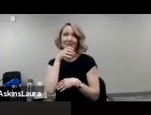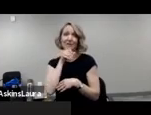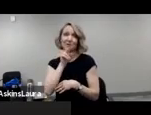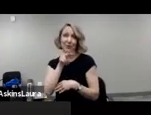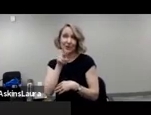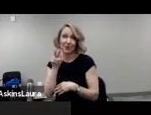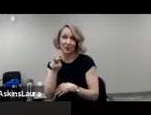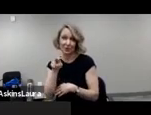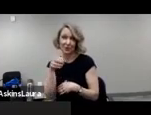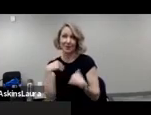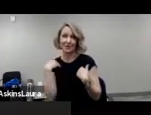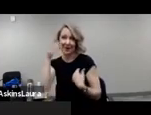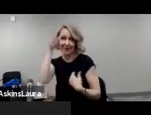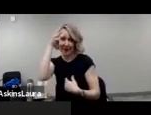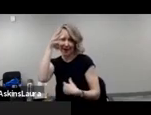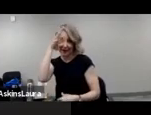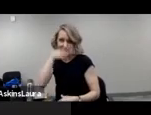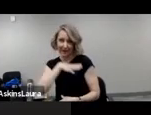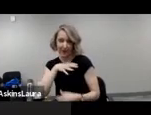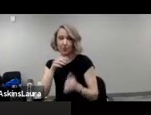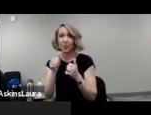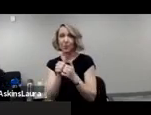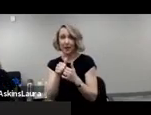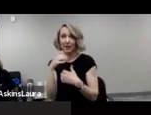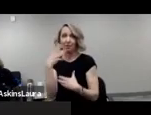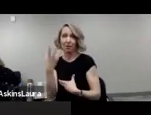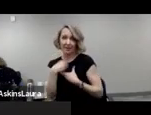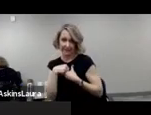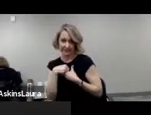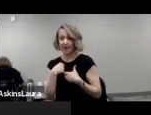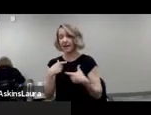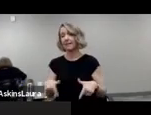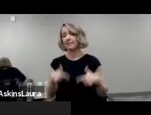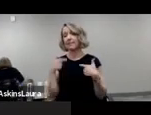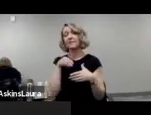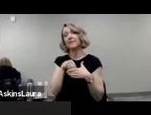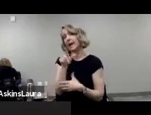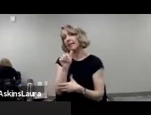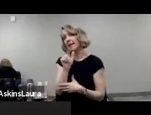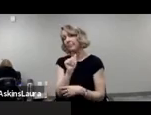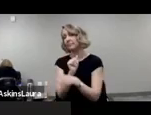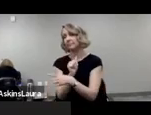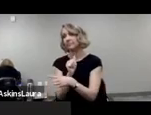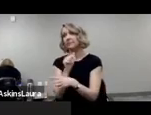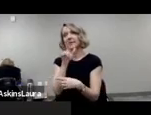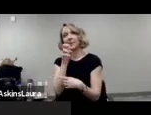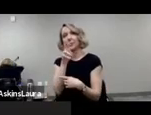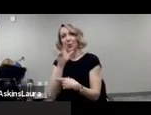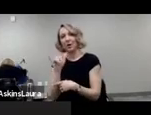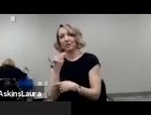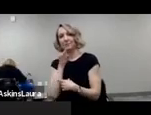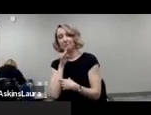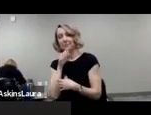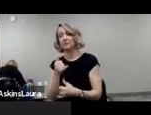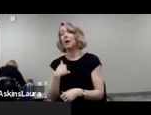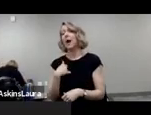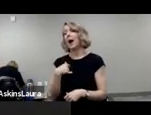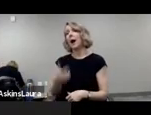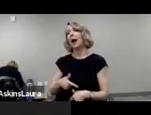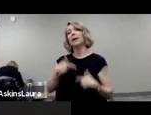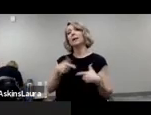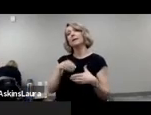autism, and I live in Los Angeles. Yeah, because I live in Berkeley, California,